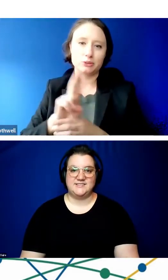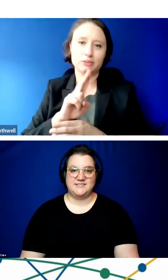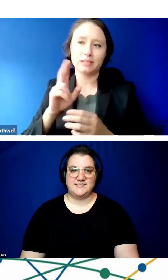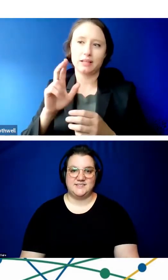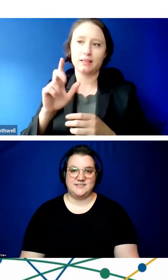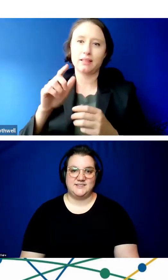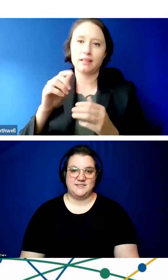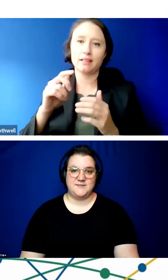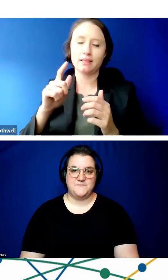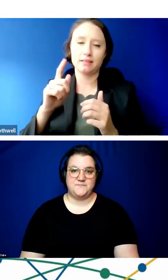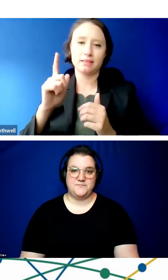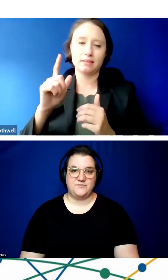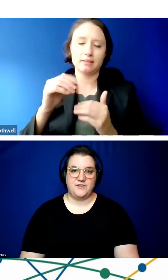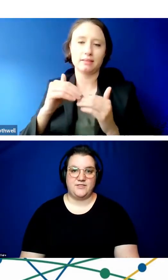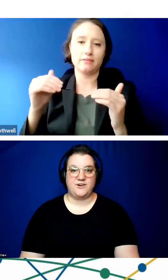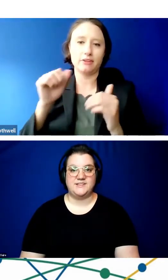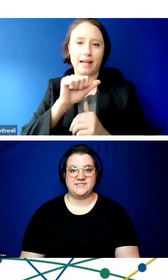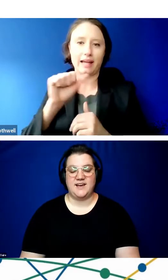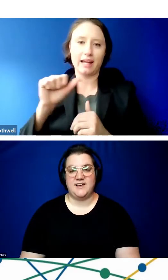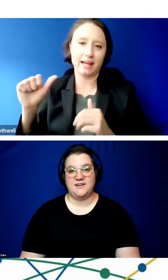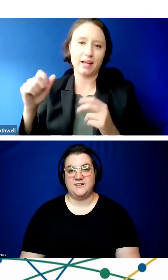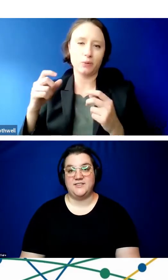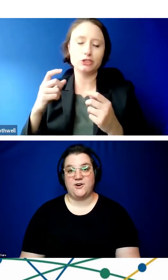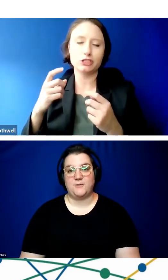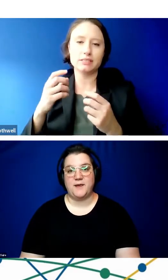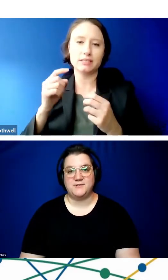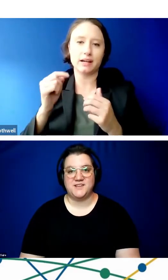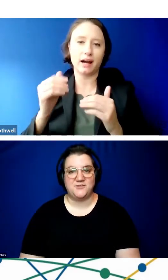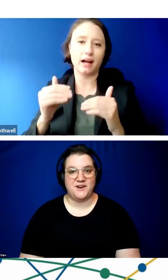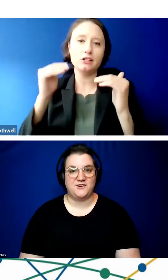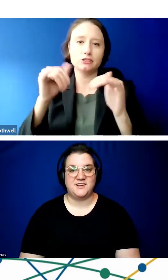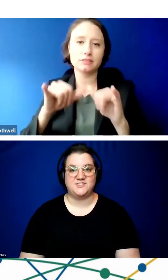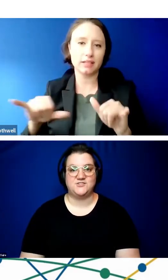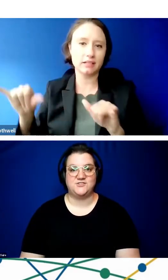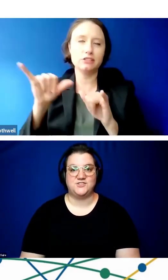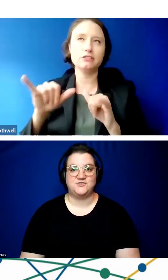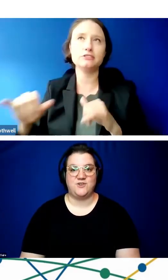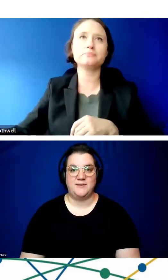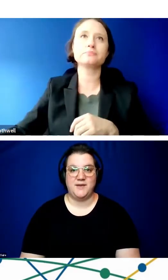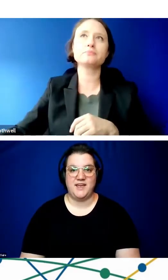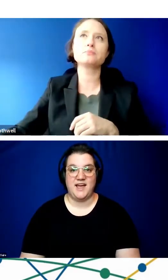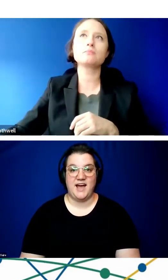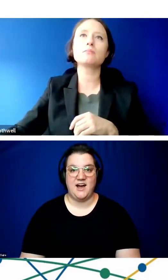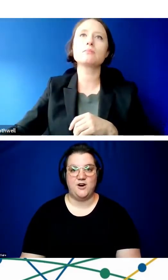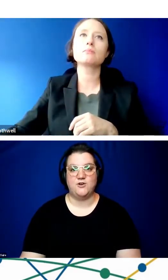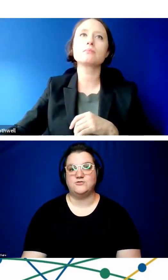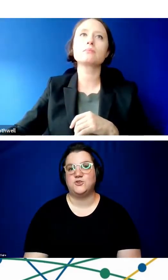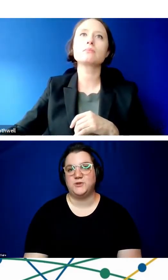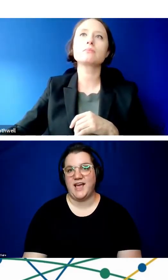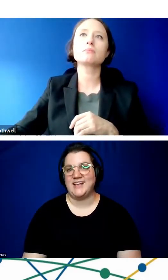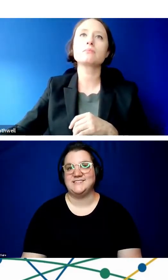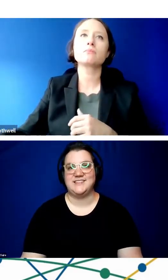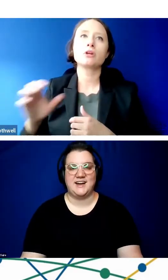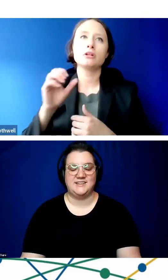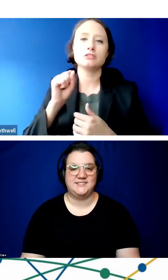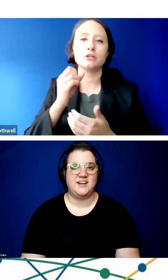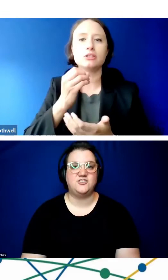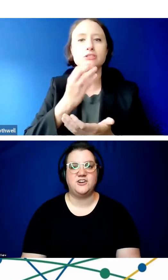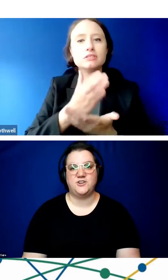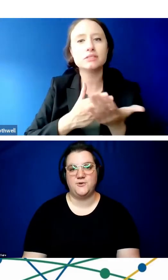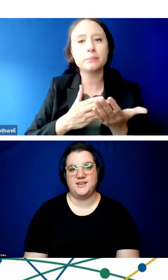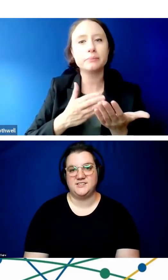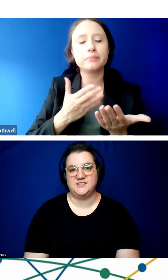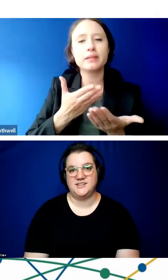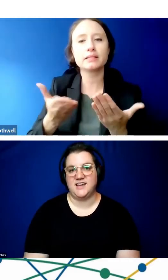are papers out there describing how AAA is the highest